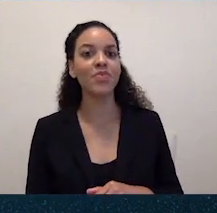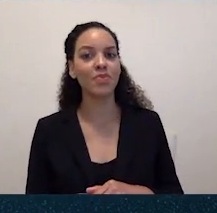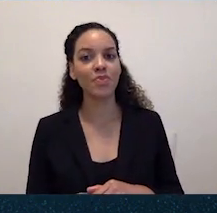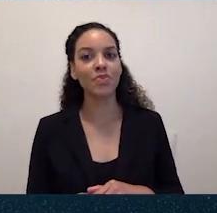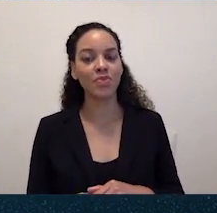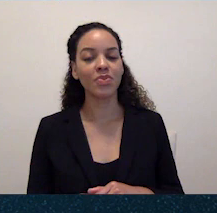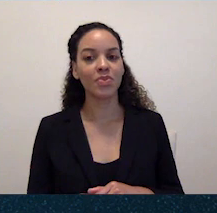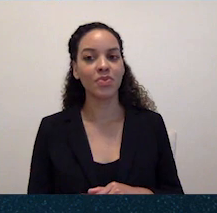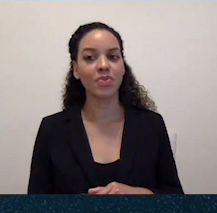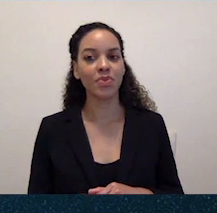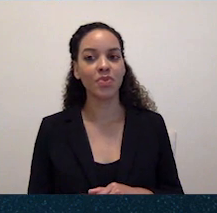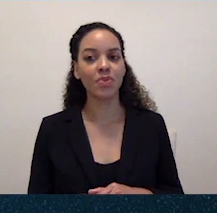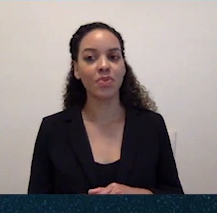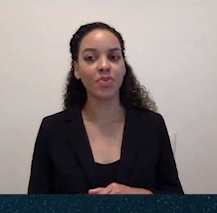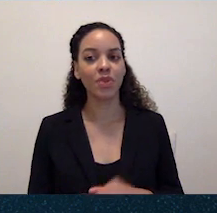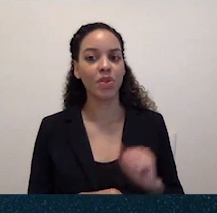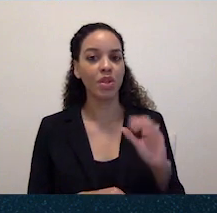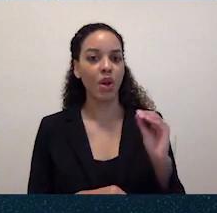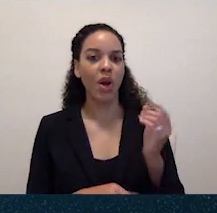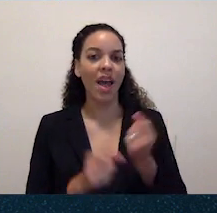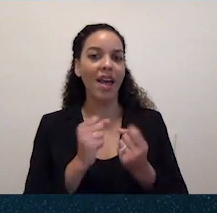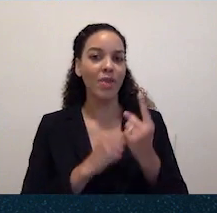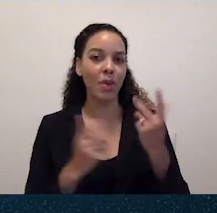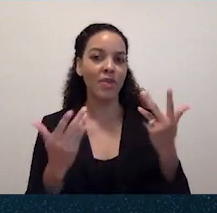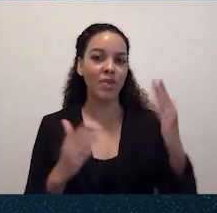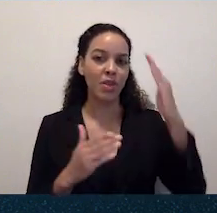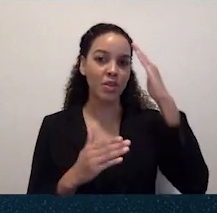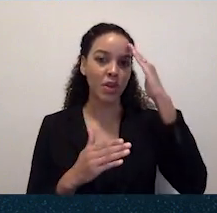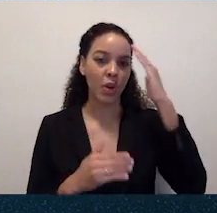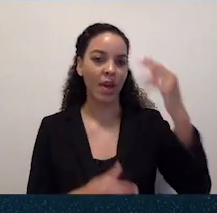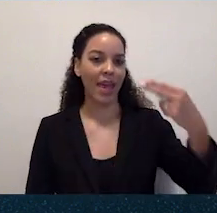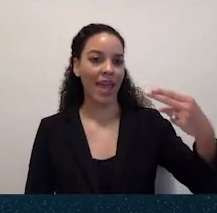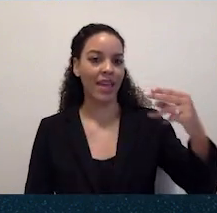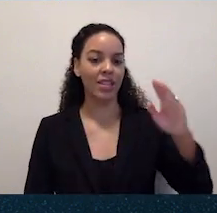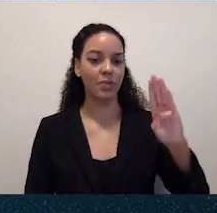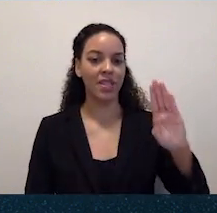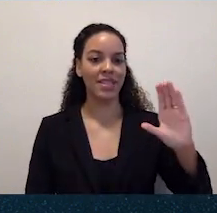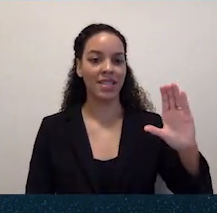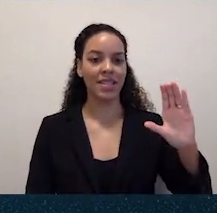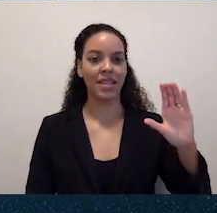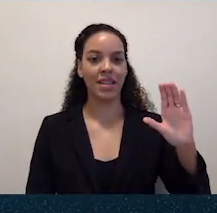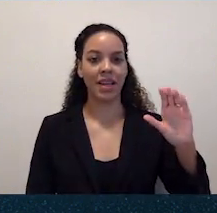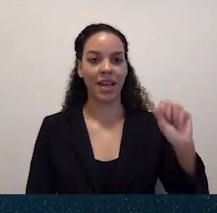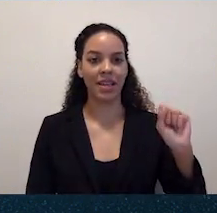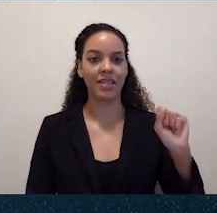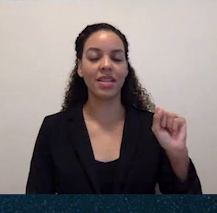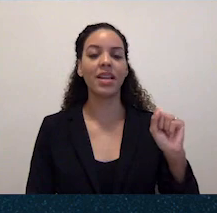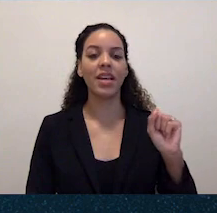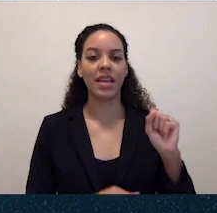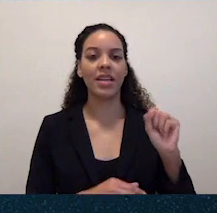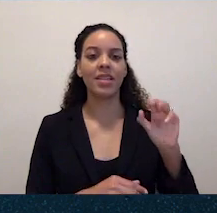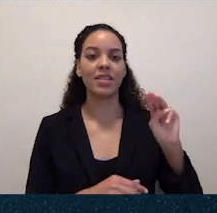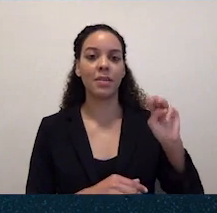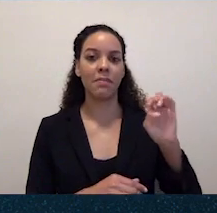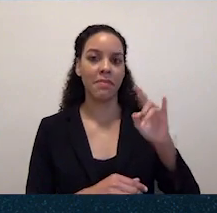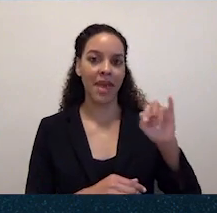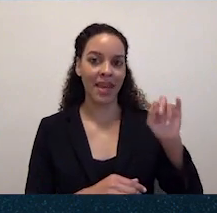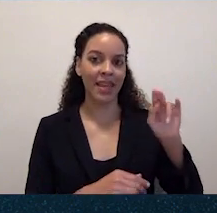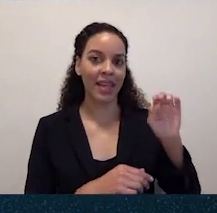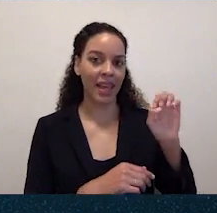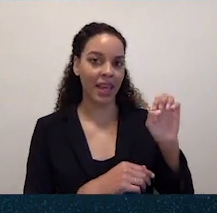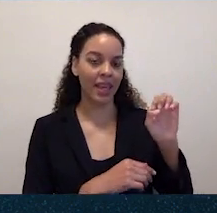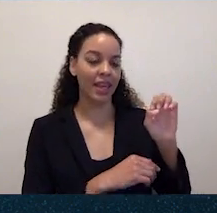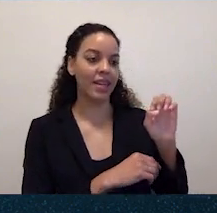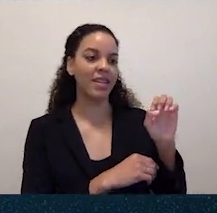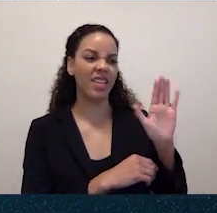So everybody probably knows, but HCBS is the Medicaid Home and Community-Based Services Program. And at the heart of